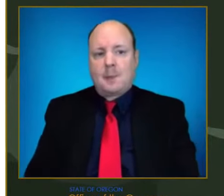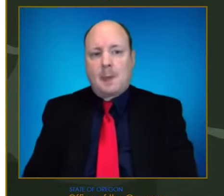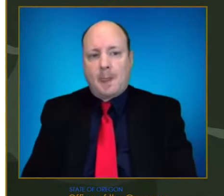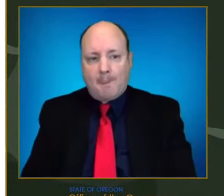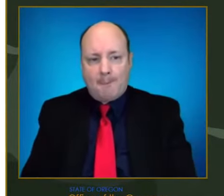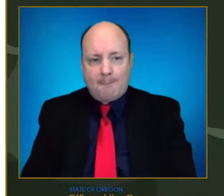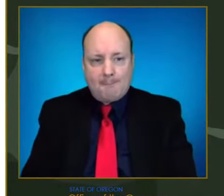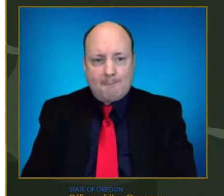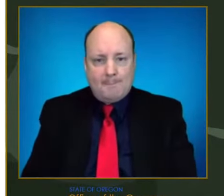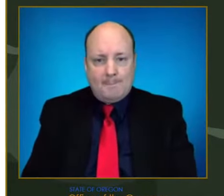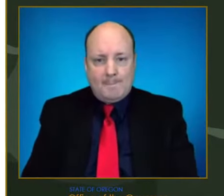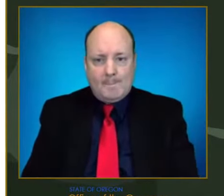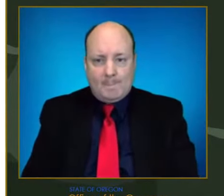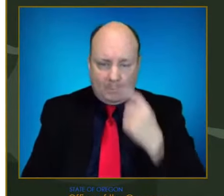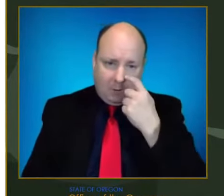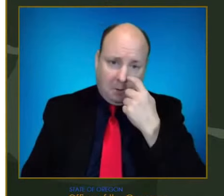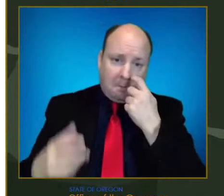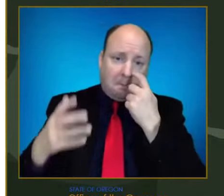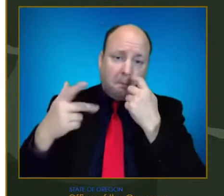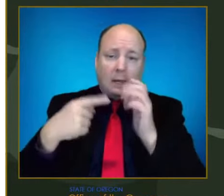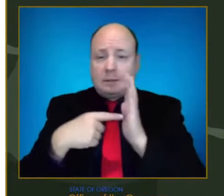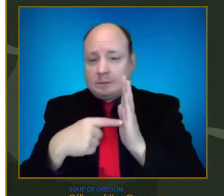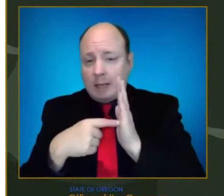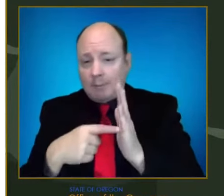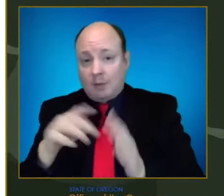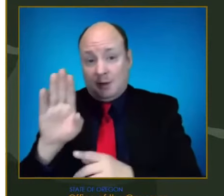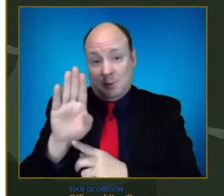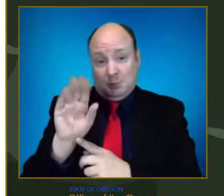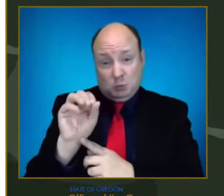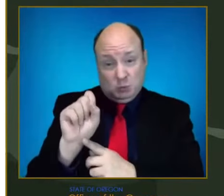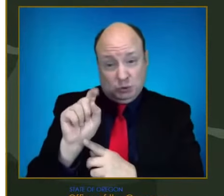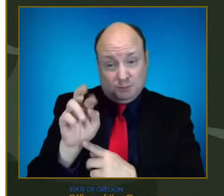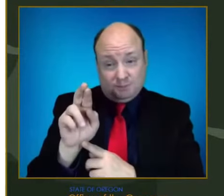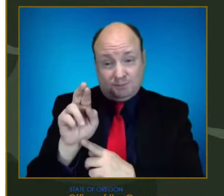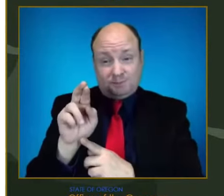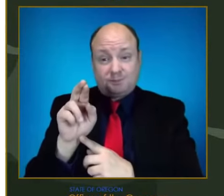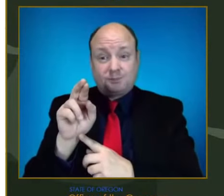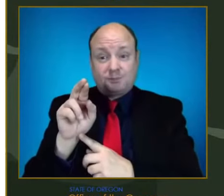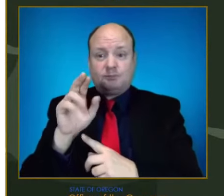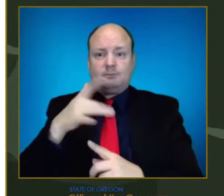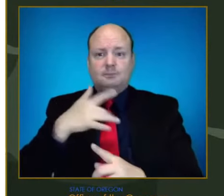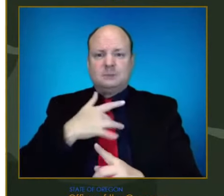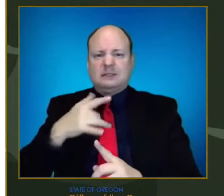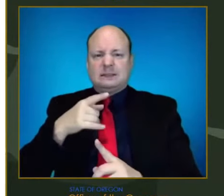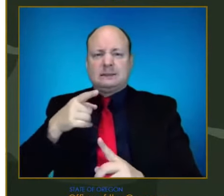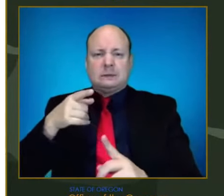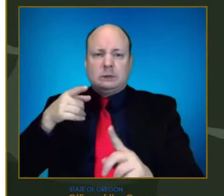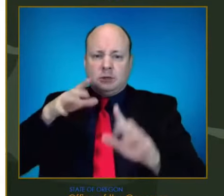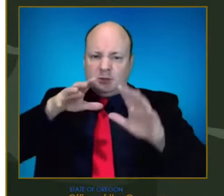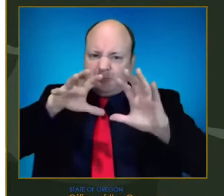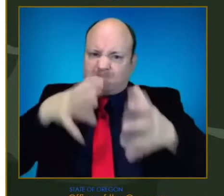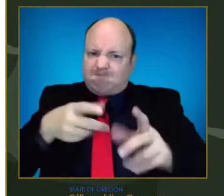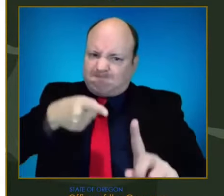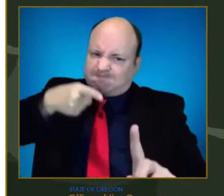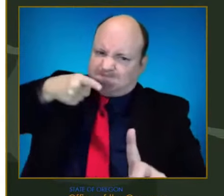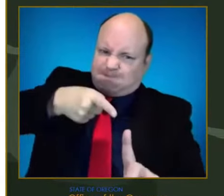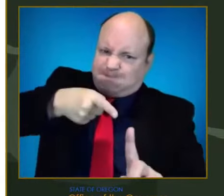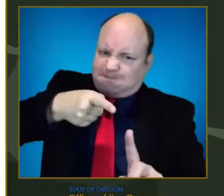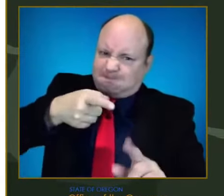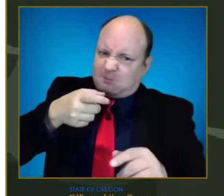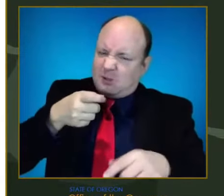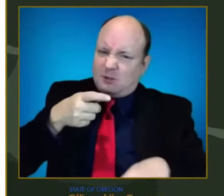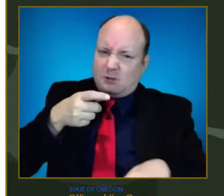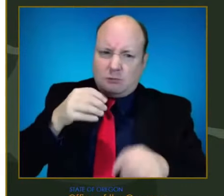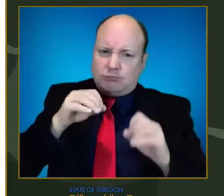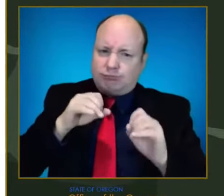Indeed, targeting and boosters to high risk populations, potential alternative settings for hospitalized patients. The, um, are factors